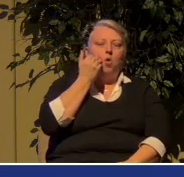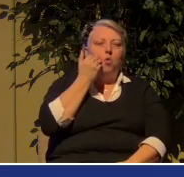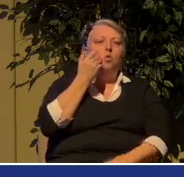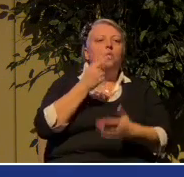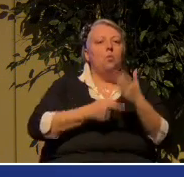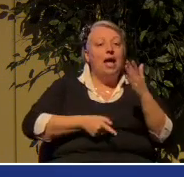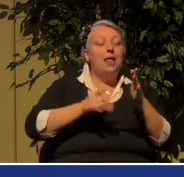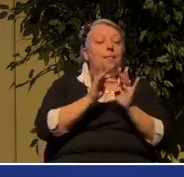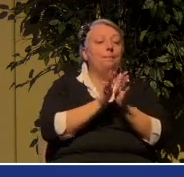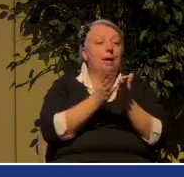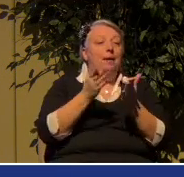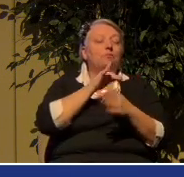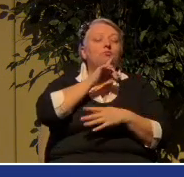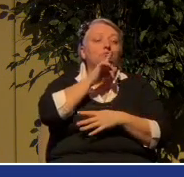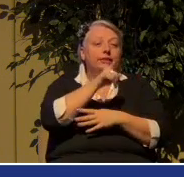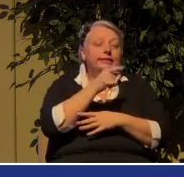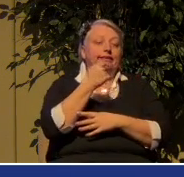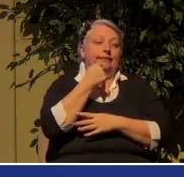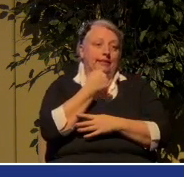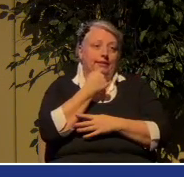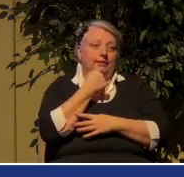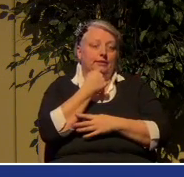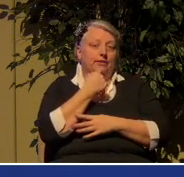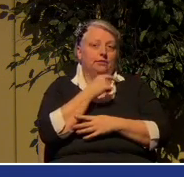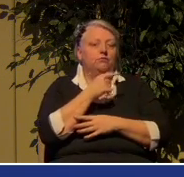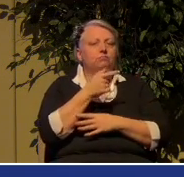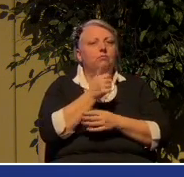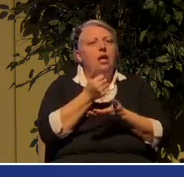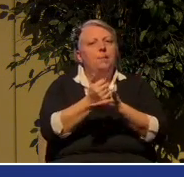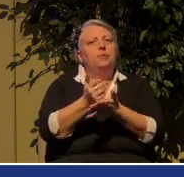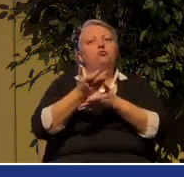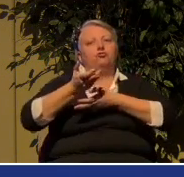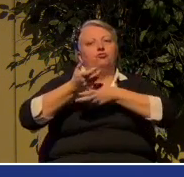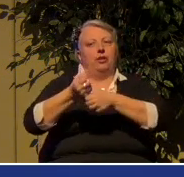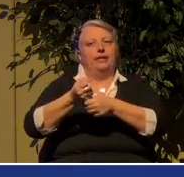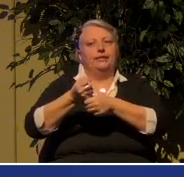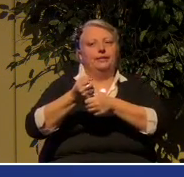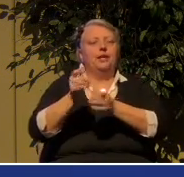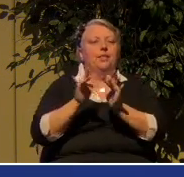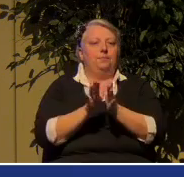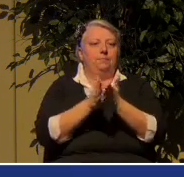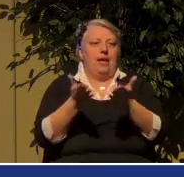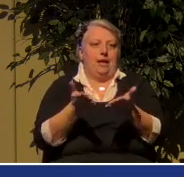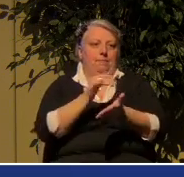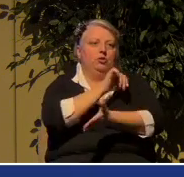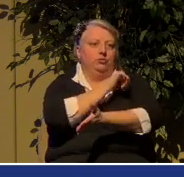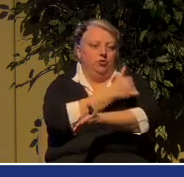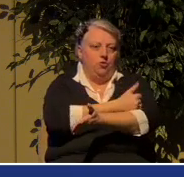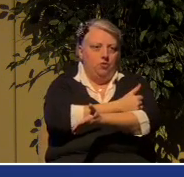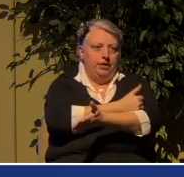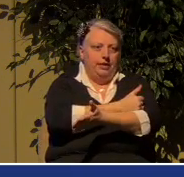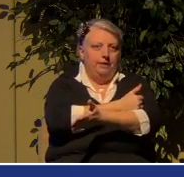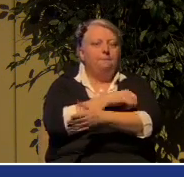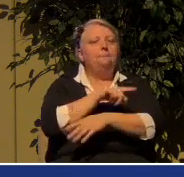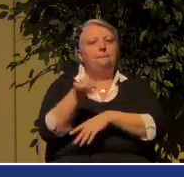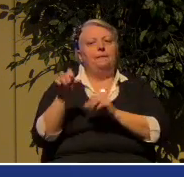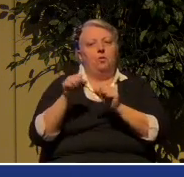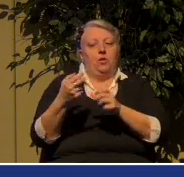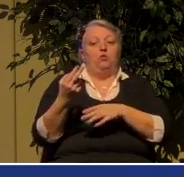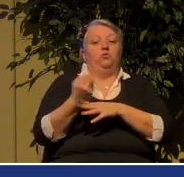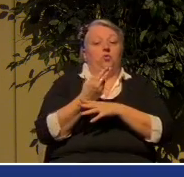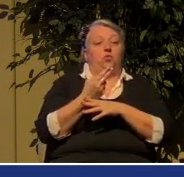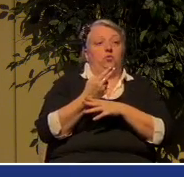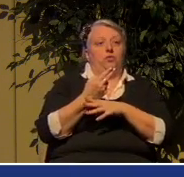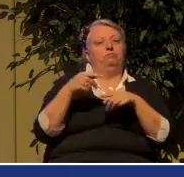says so that you can trust the authority of scripture and you can use it in your conversations